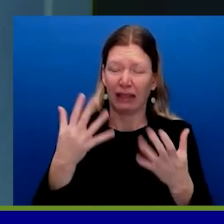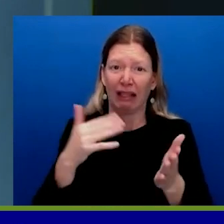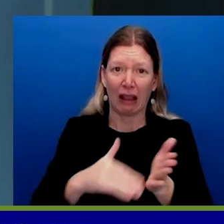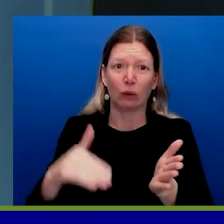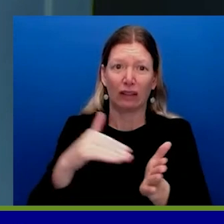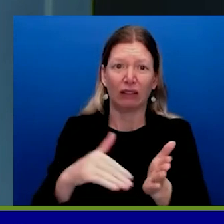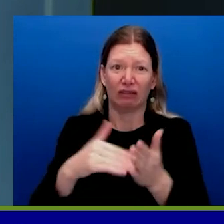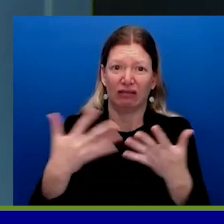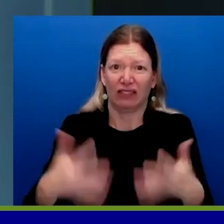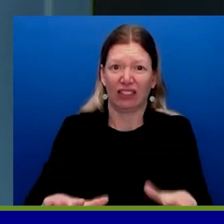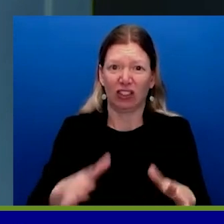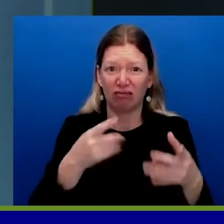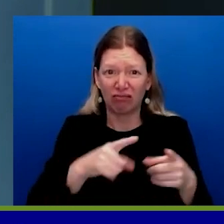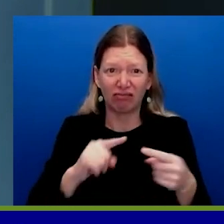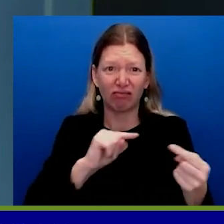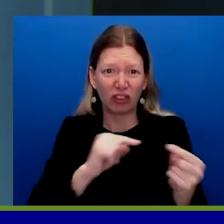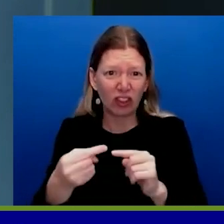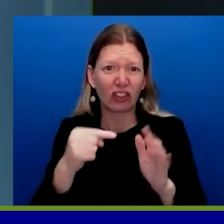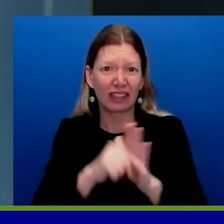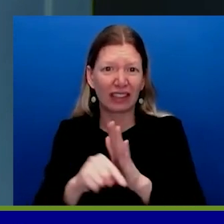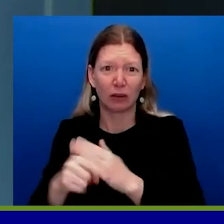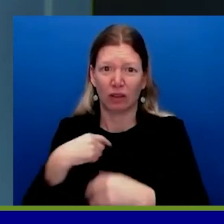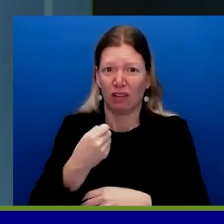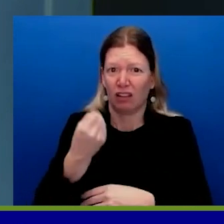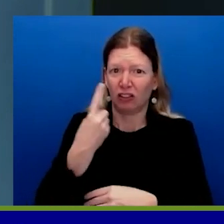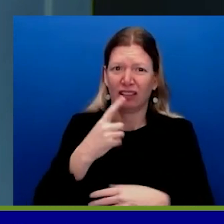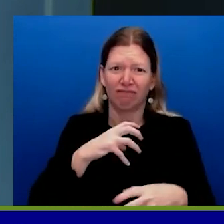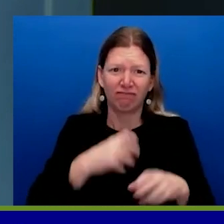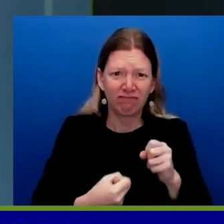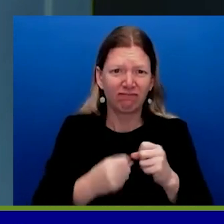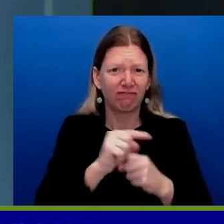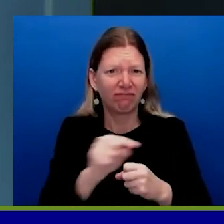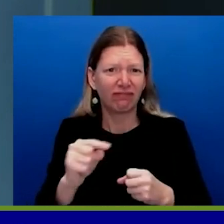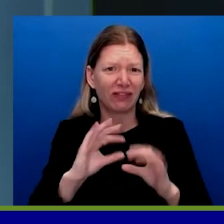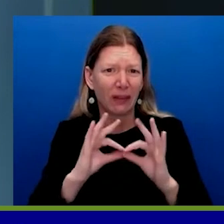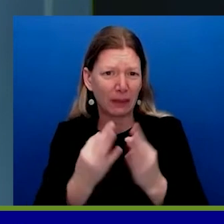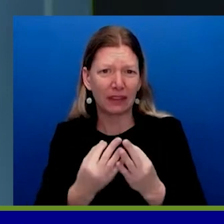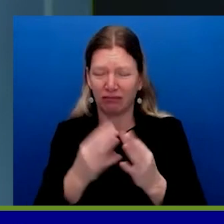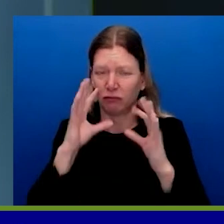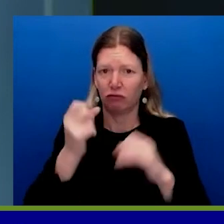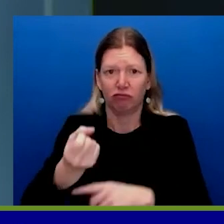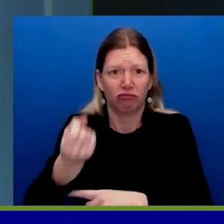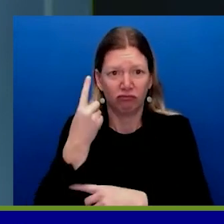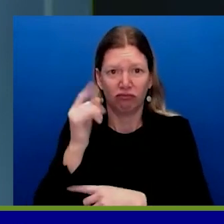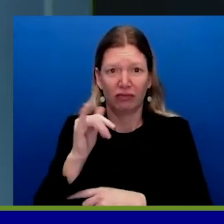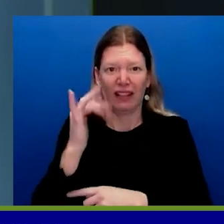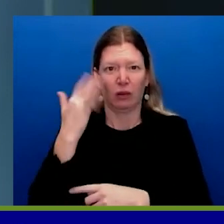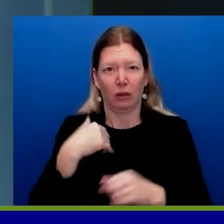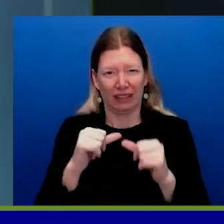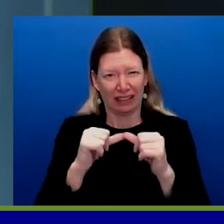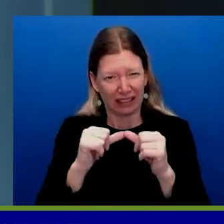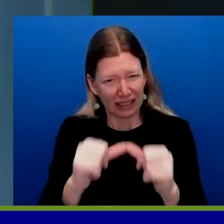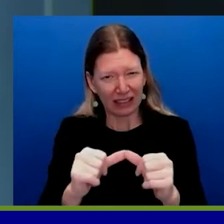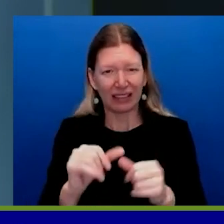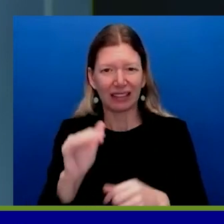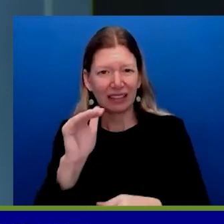President understands that. And that's why we're going to continue to urge our Israeli counterparts as they go back, they plan